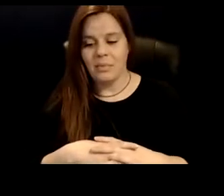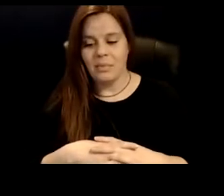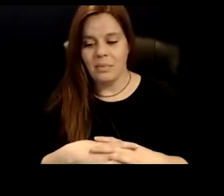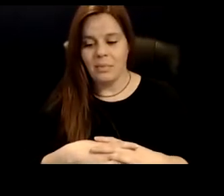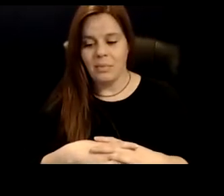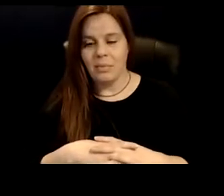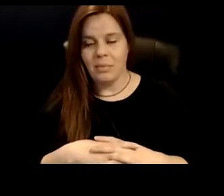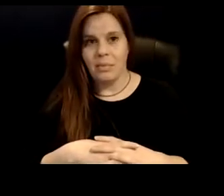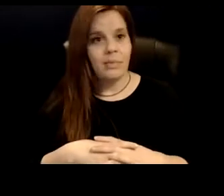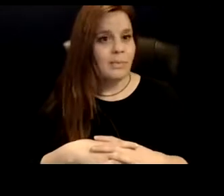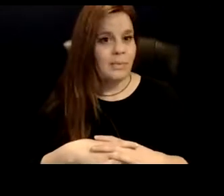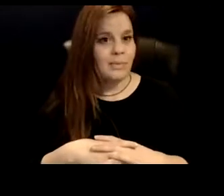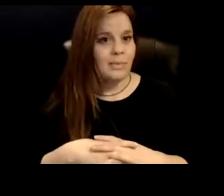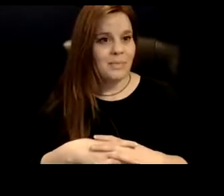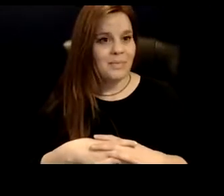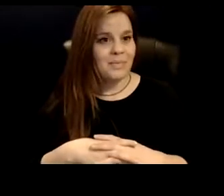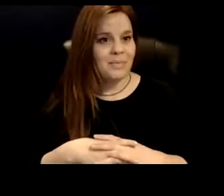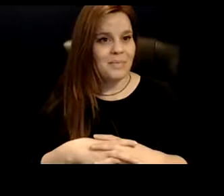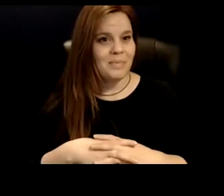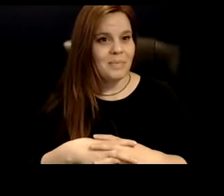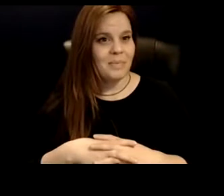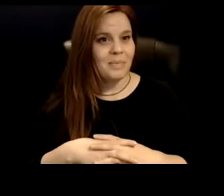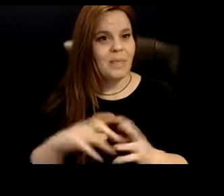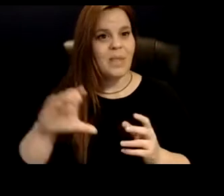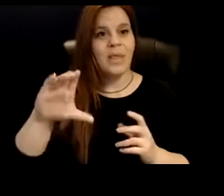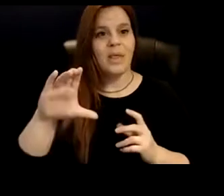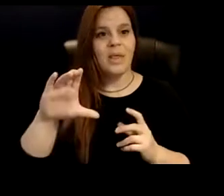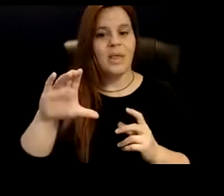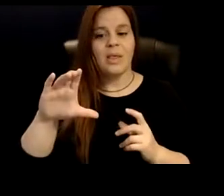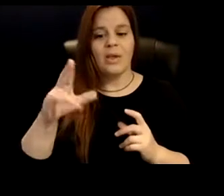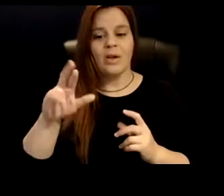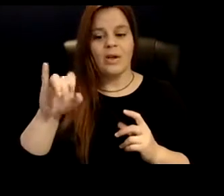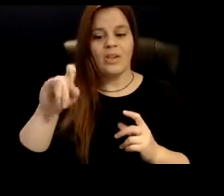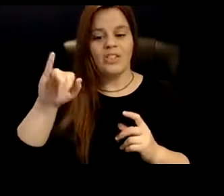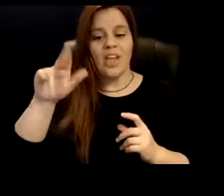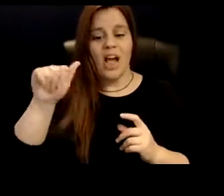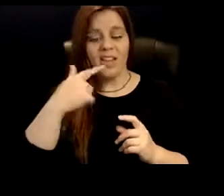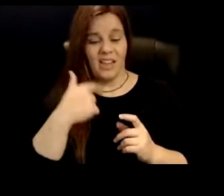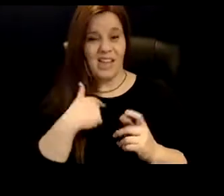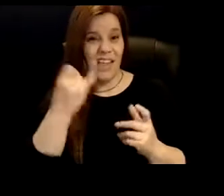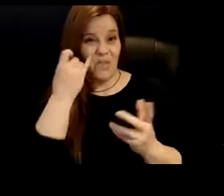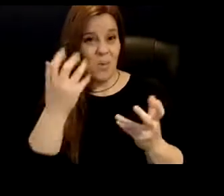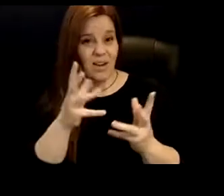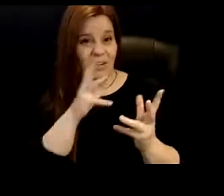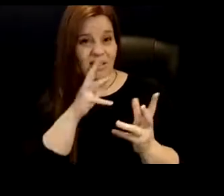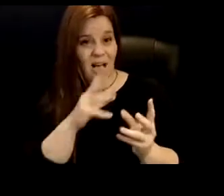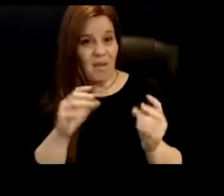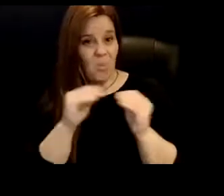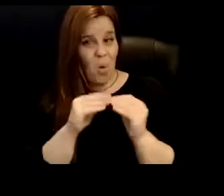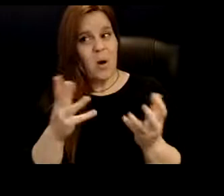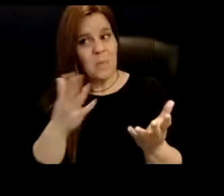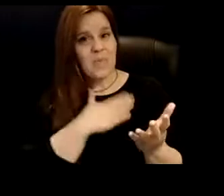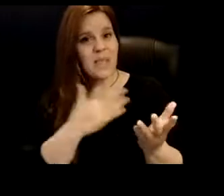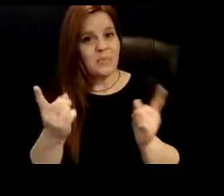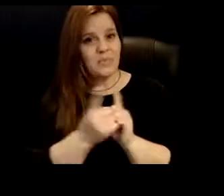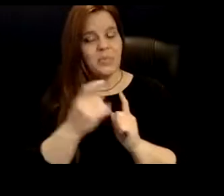Thank you all. And come talk to me at Epiphanies of Equity if you'd like to talk more. If you just Google Christiana's name,